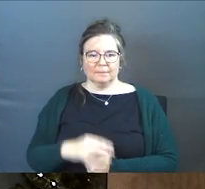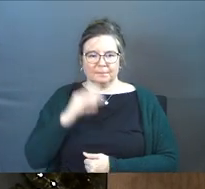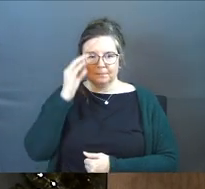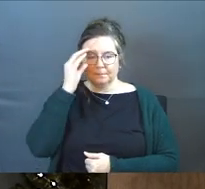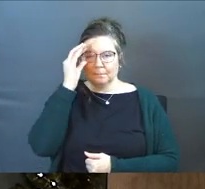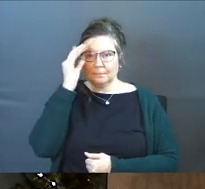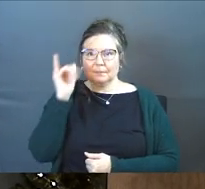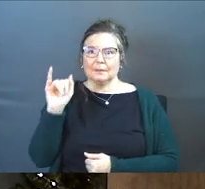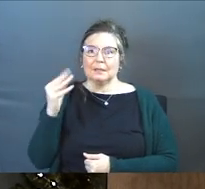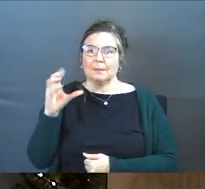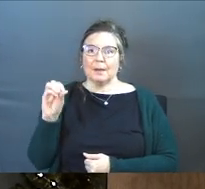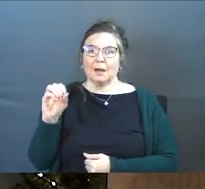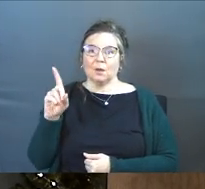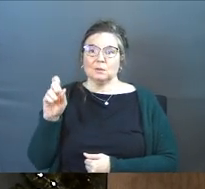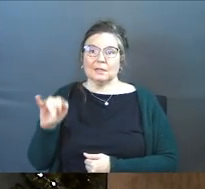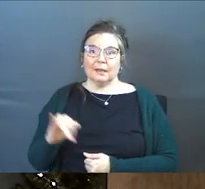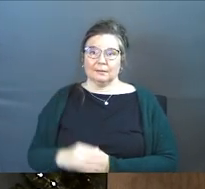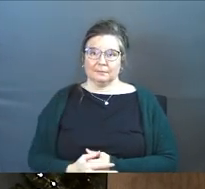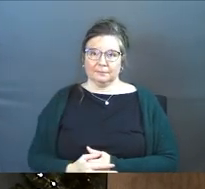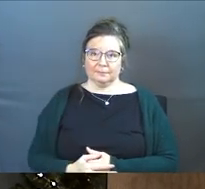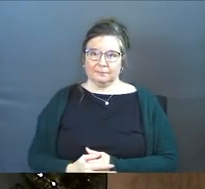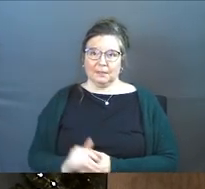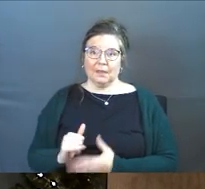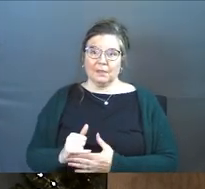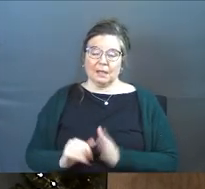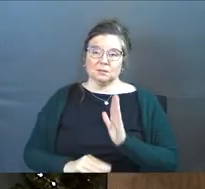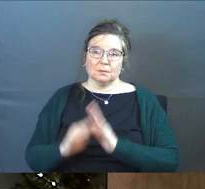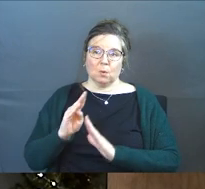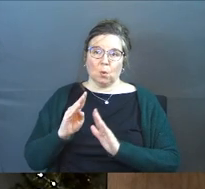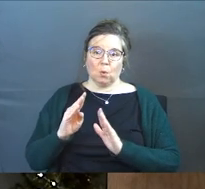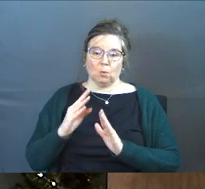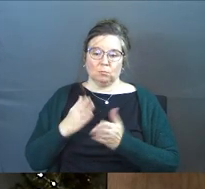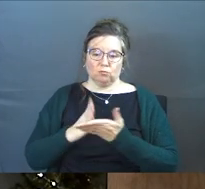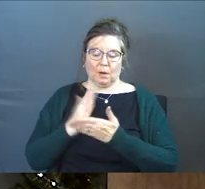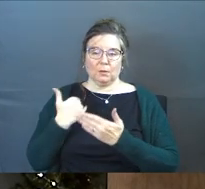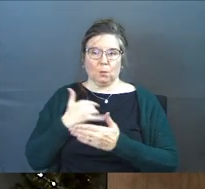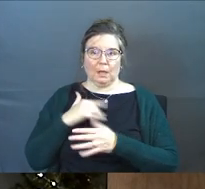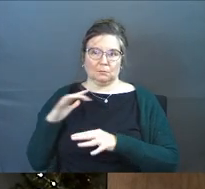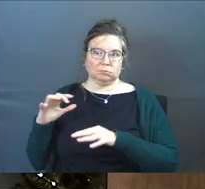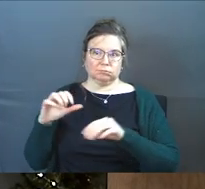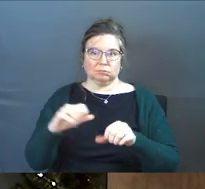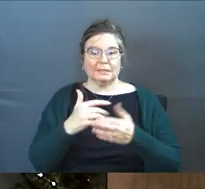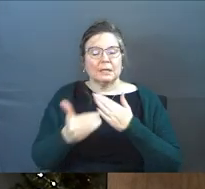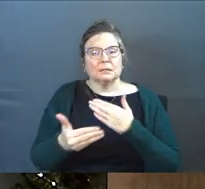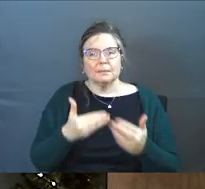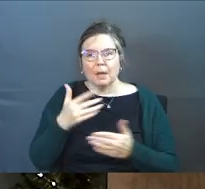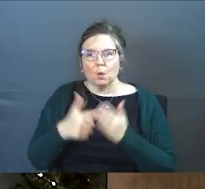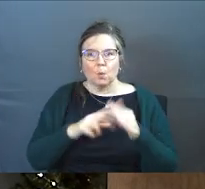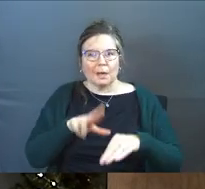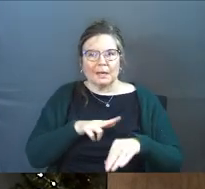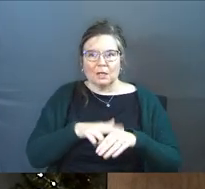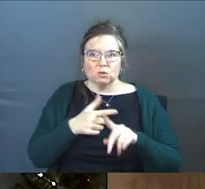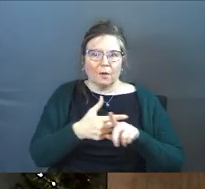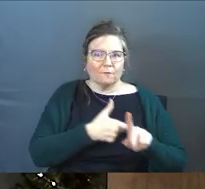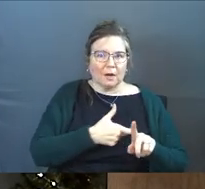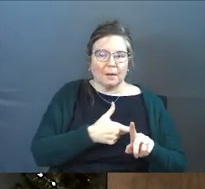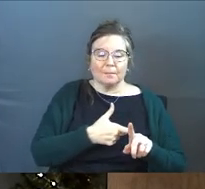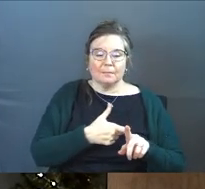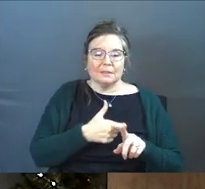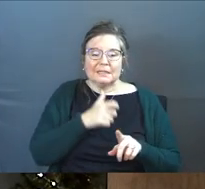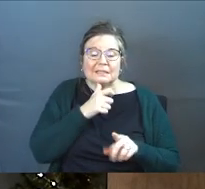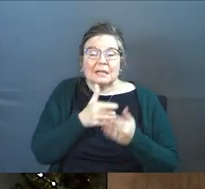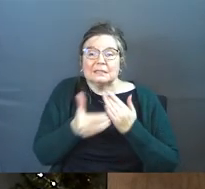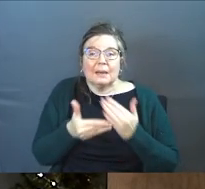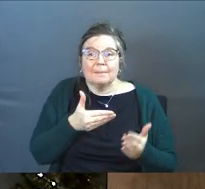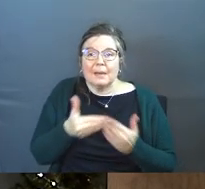The Imago Dei. That's the moral standing that we had. It doesn't matter what nation you're from. It